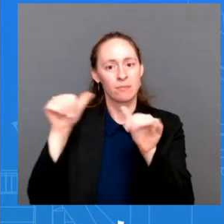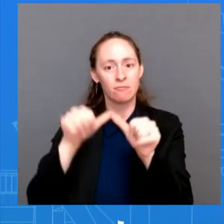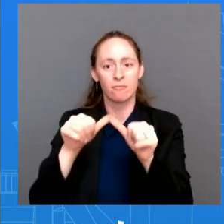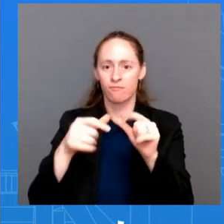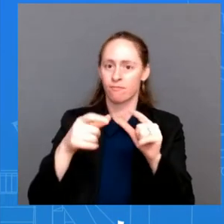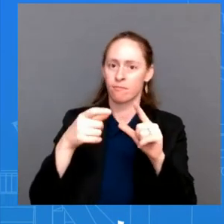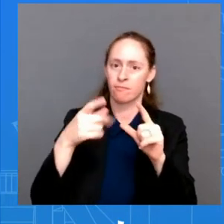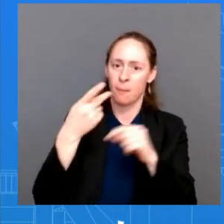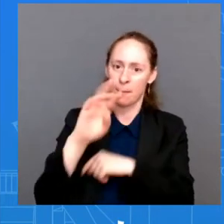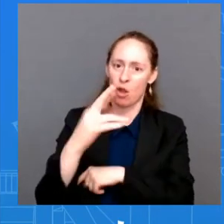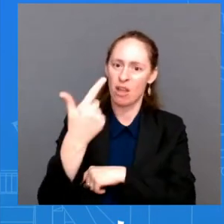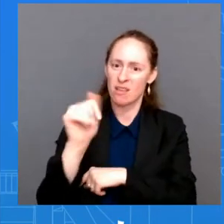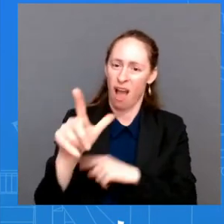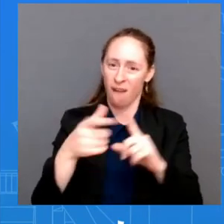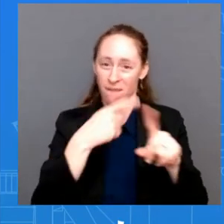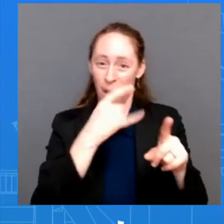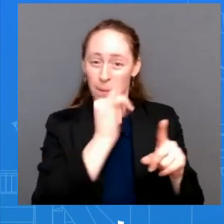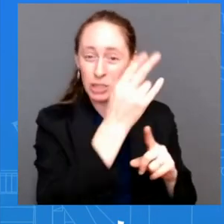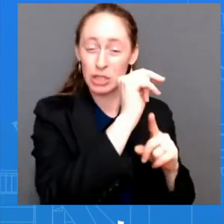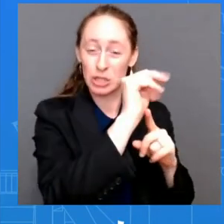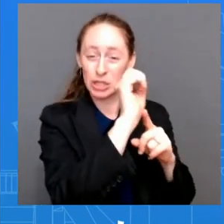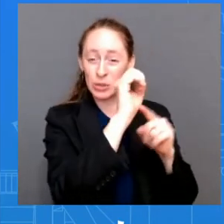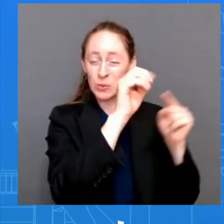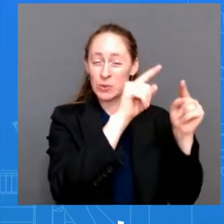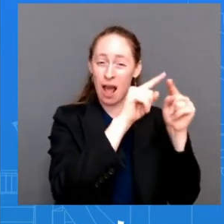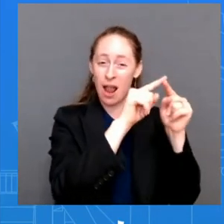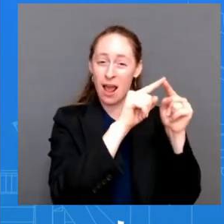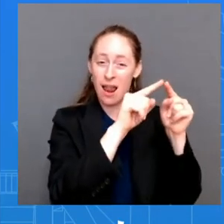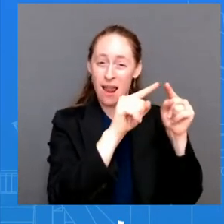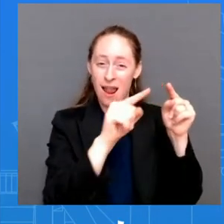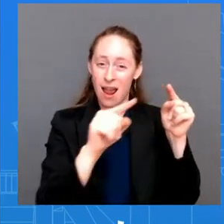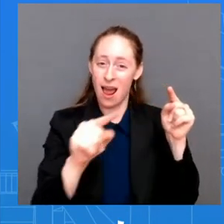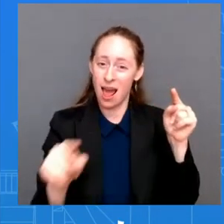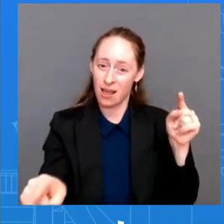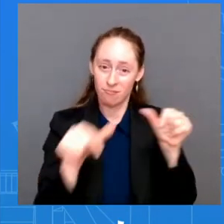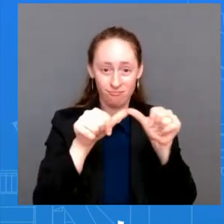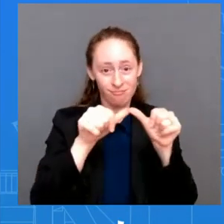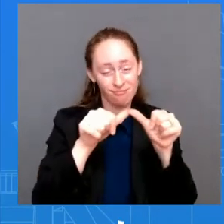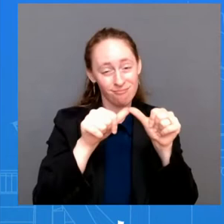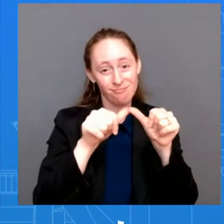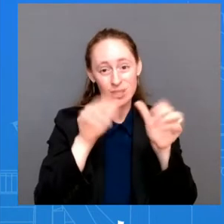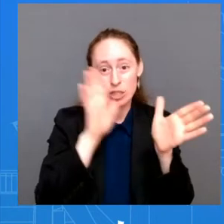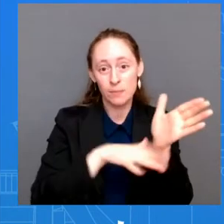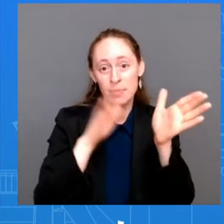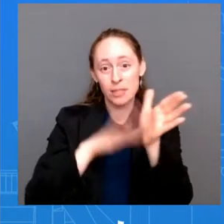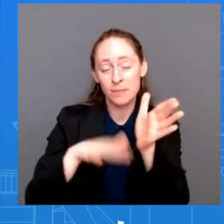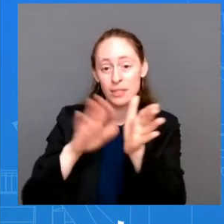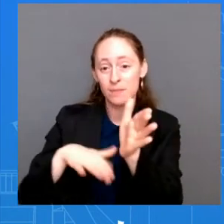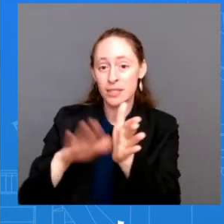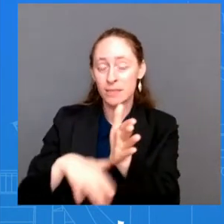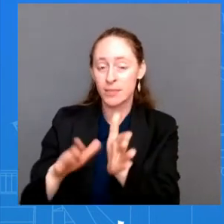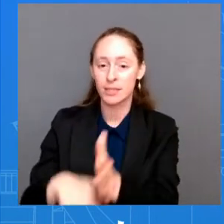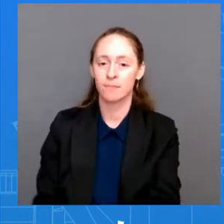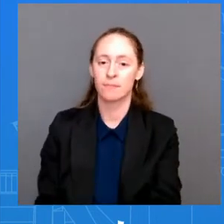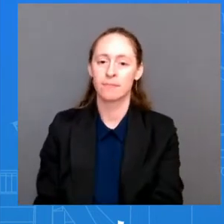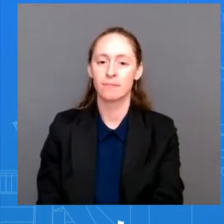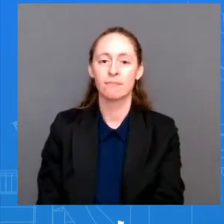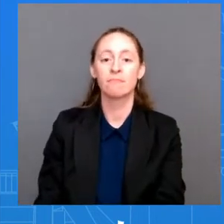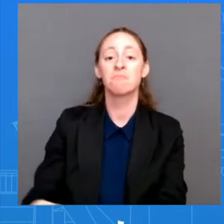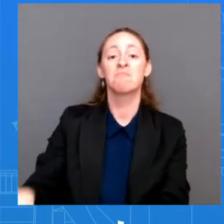my left here. That means American families who with two cars are saving $80 a month.